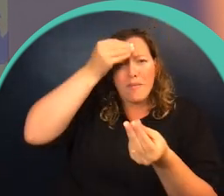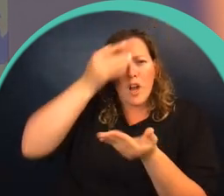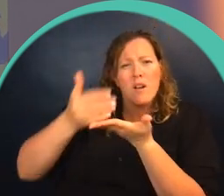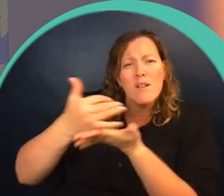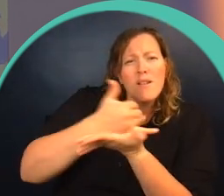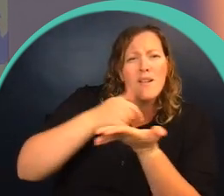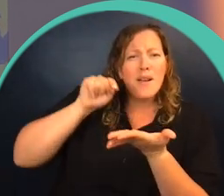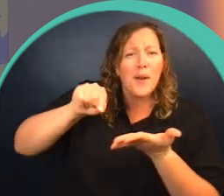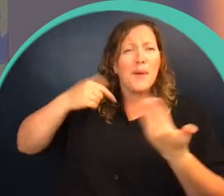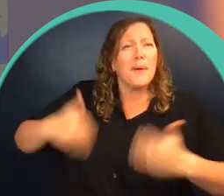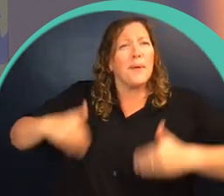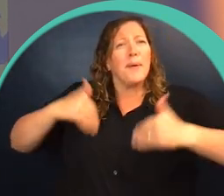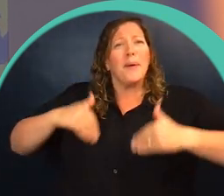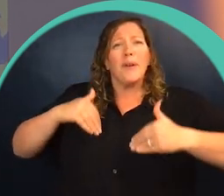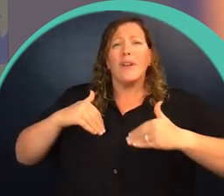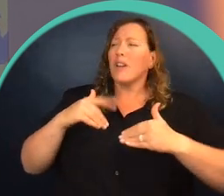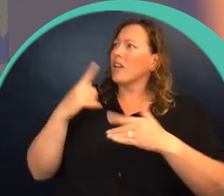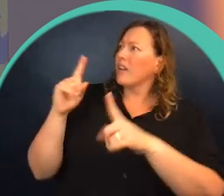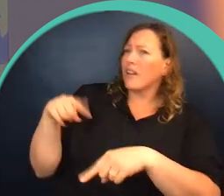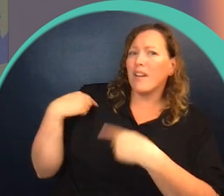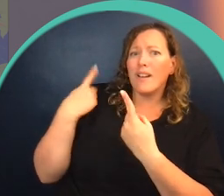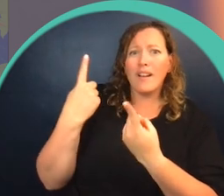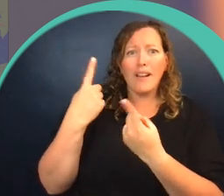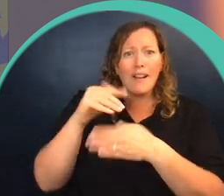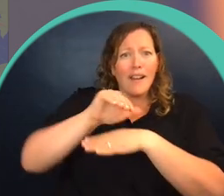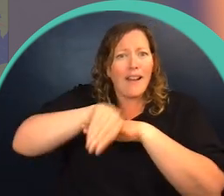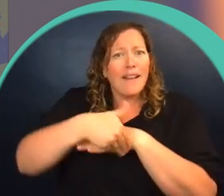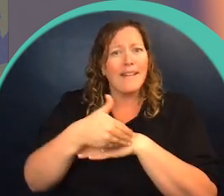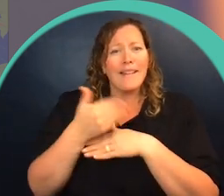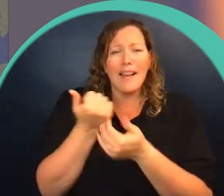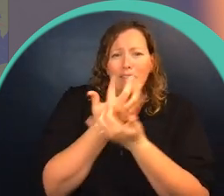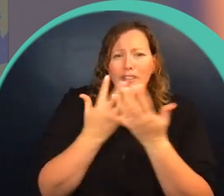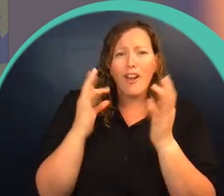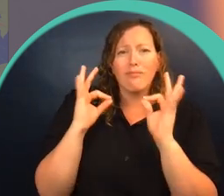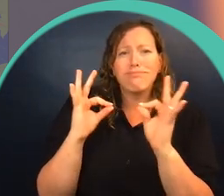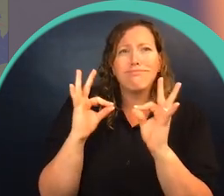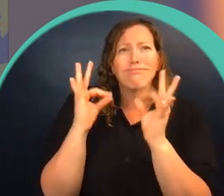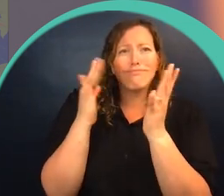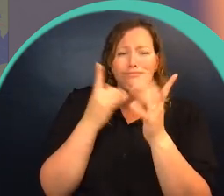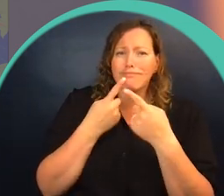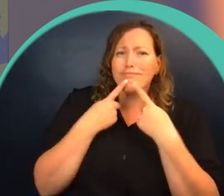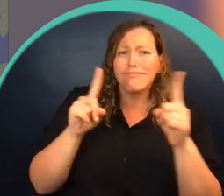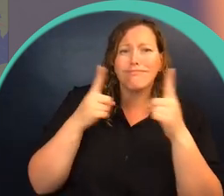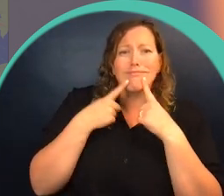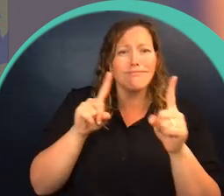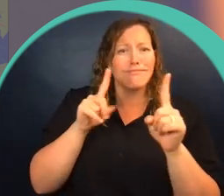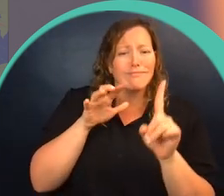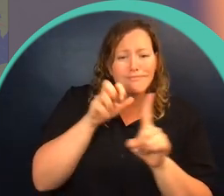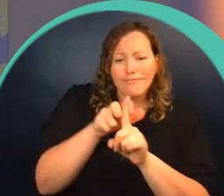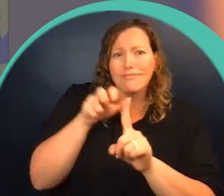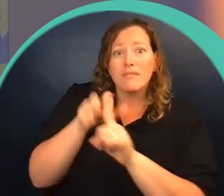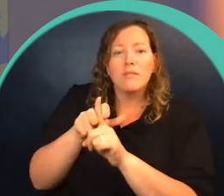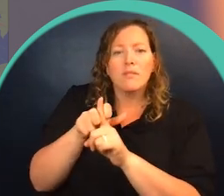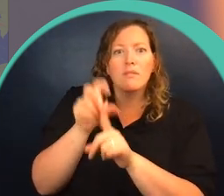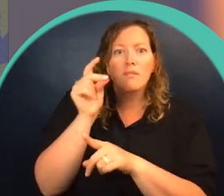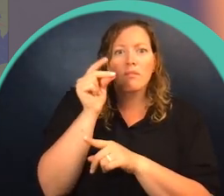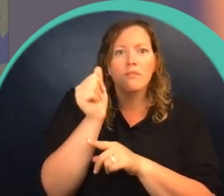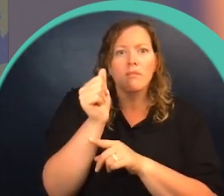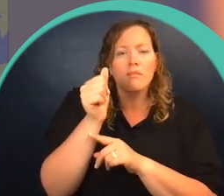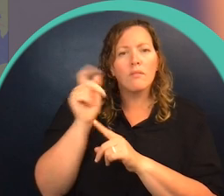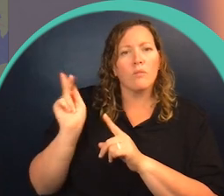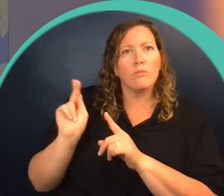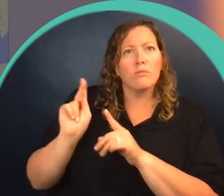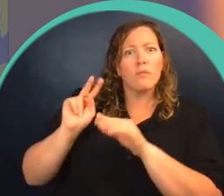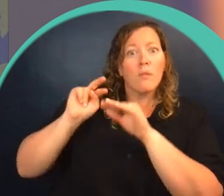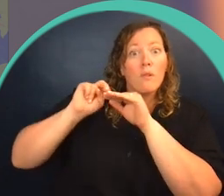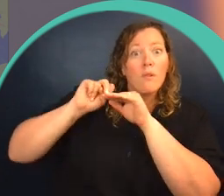be able to collect. Everything had been going perfectly until it came time for Krista to get